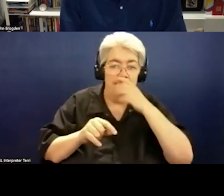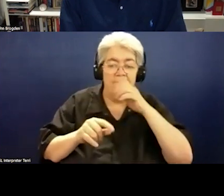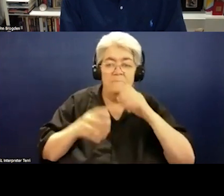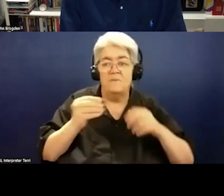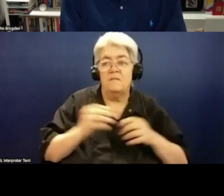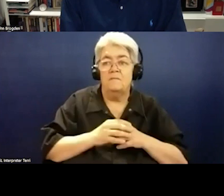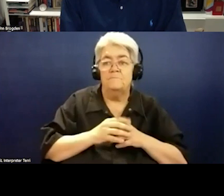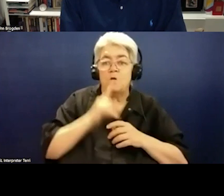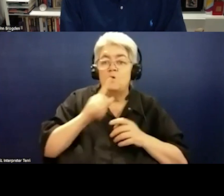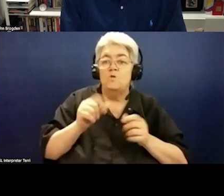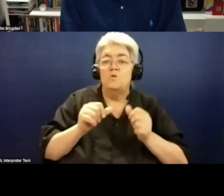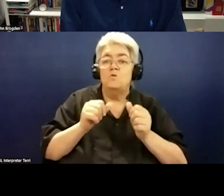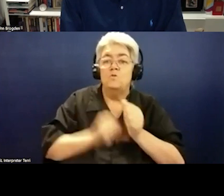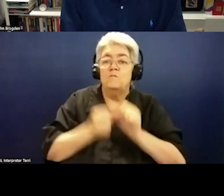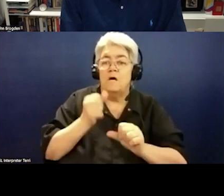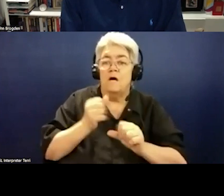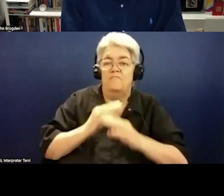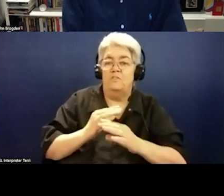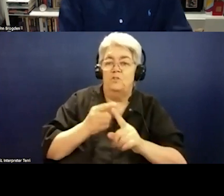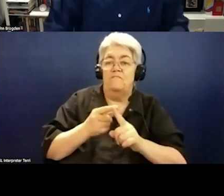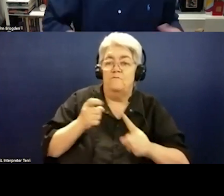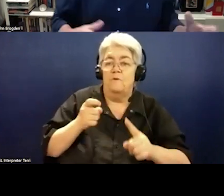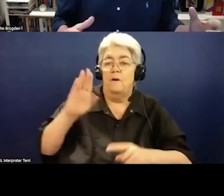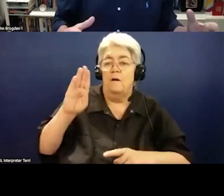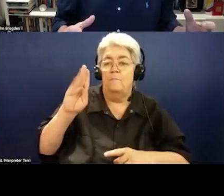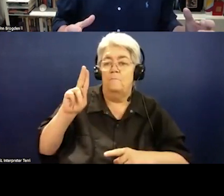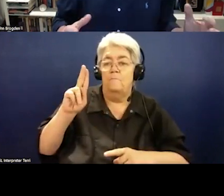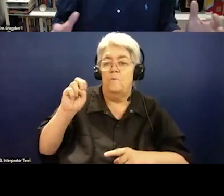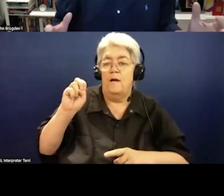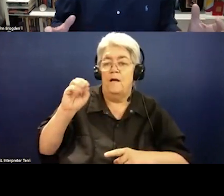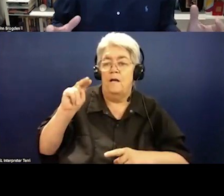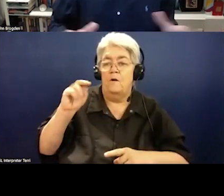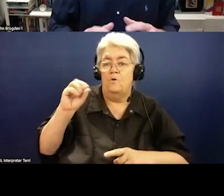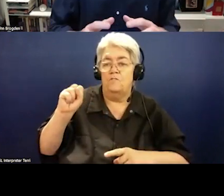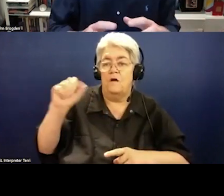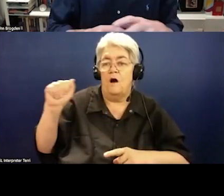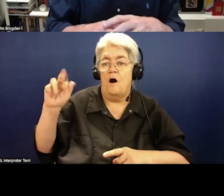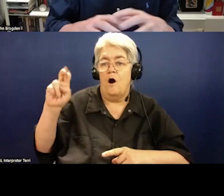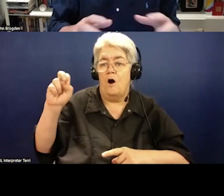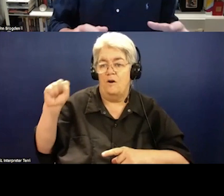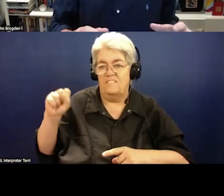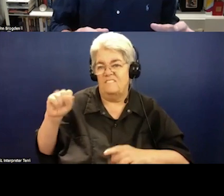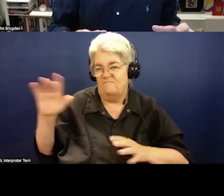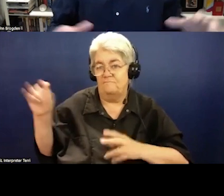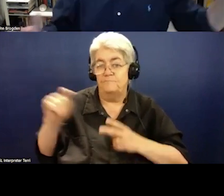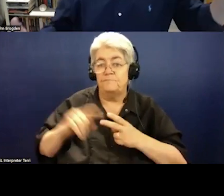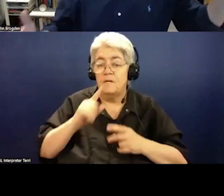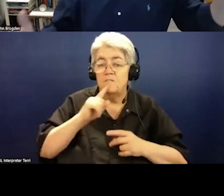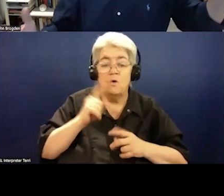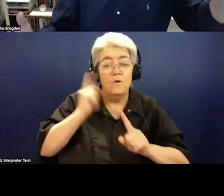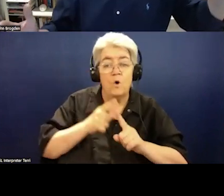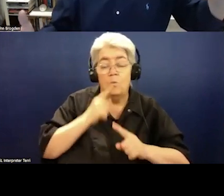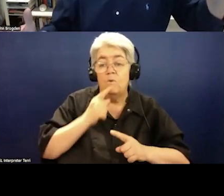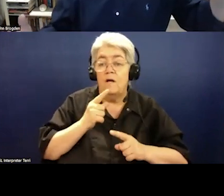suicide prevention line based out of Buenos Aires in Argentina. Our reason for being is twofold. How do we help our members who